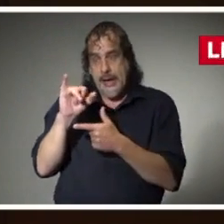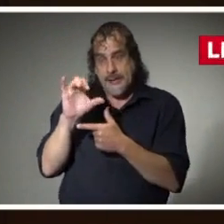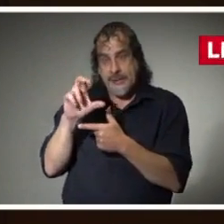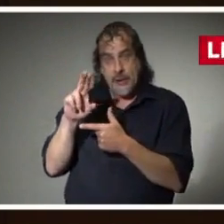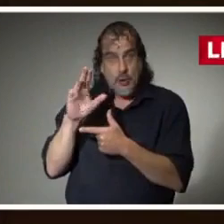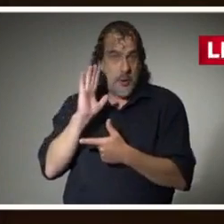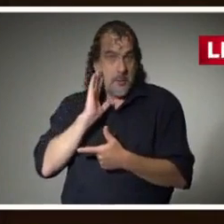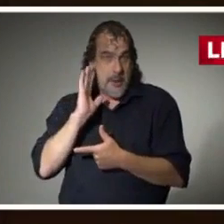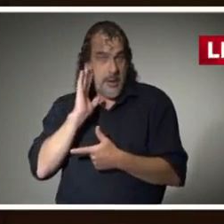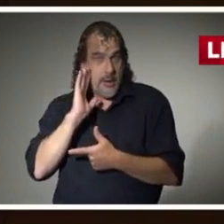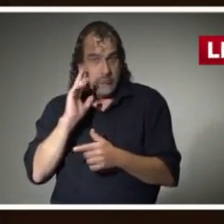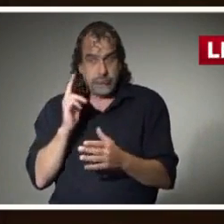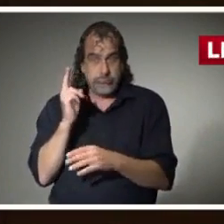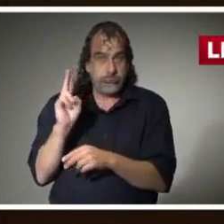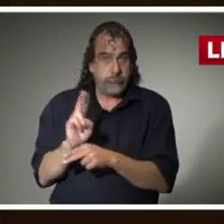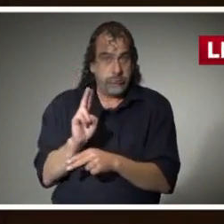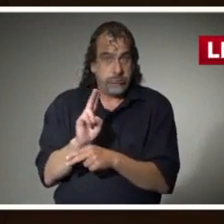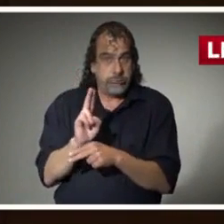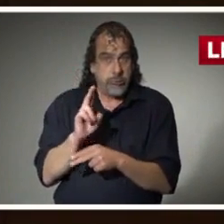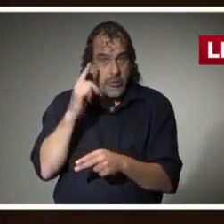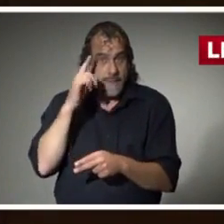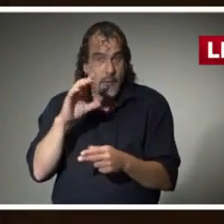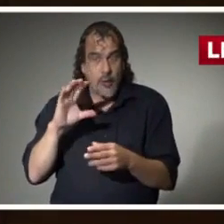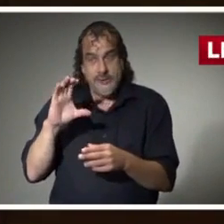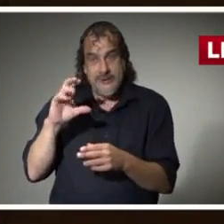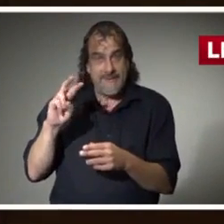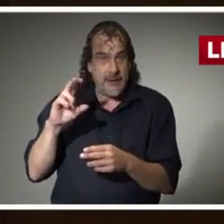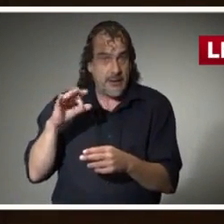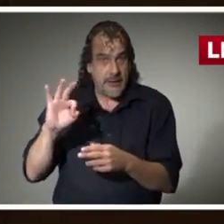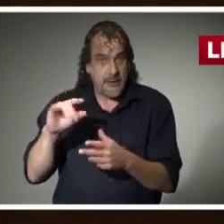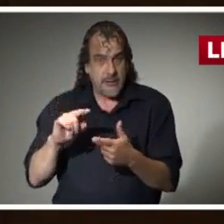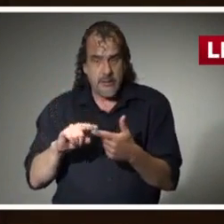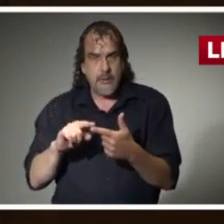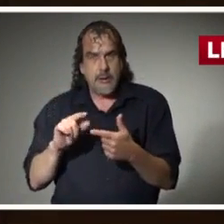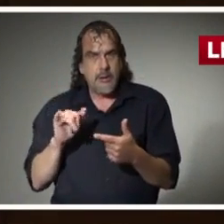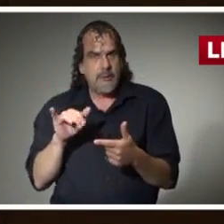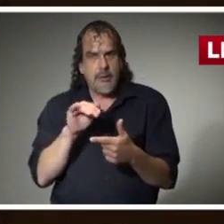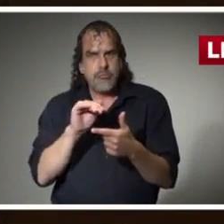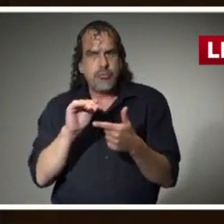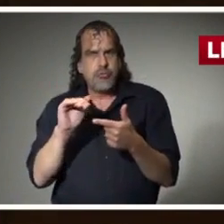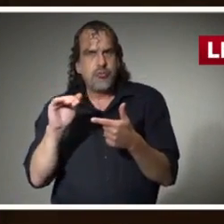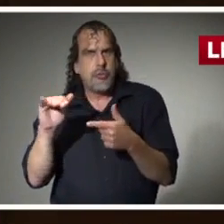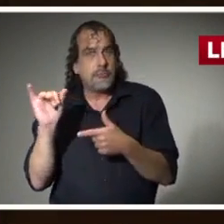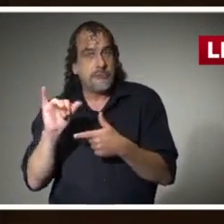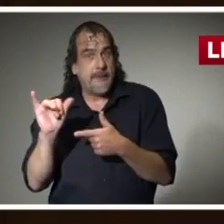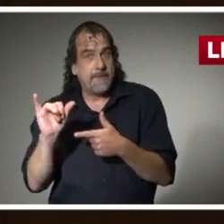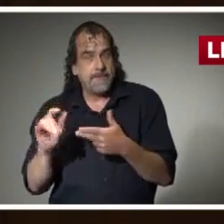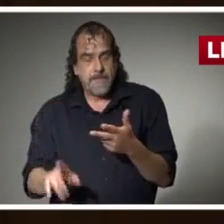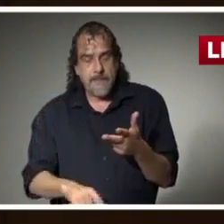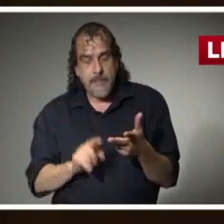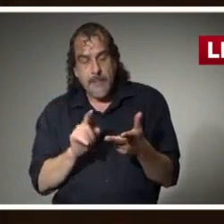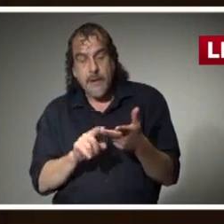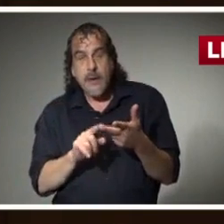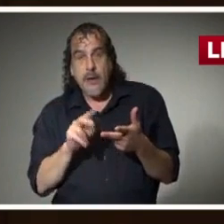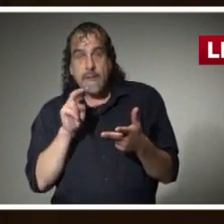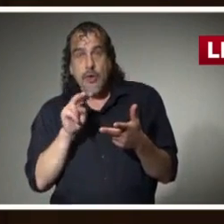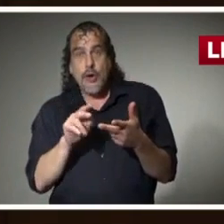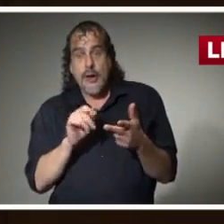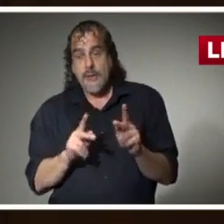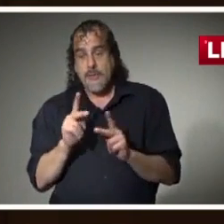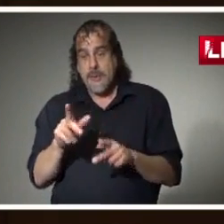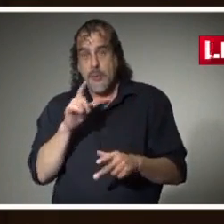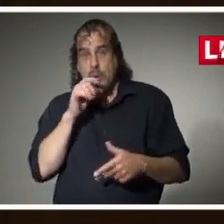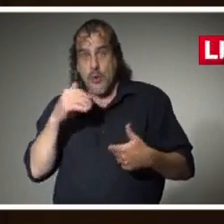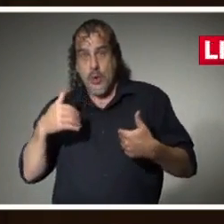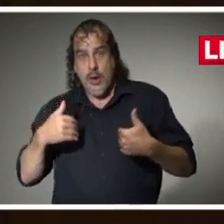for COVID patients, those are remaining stable. If you look at the individuals who have COVID